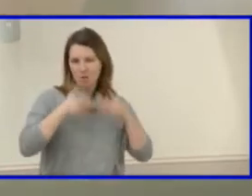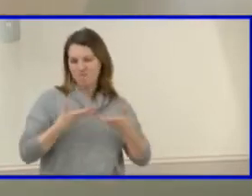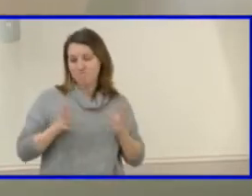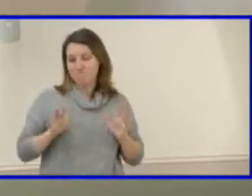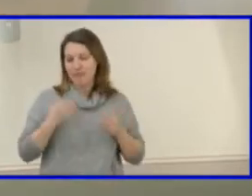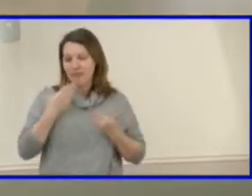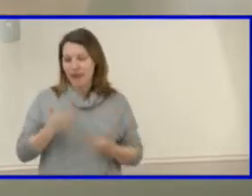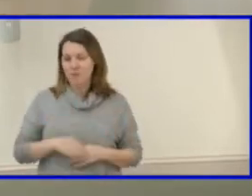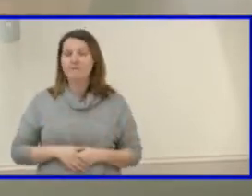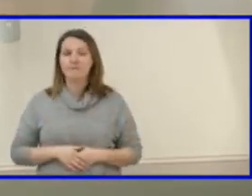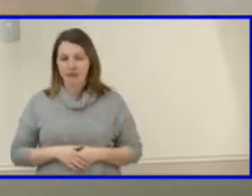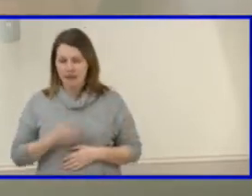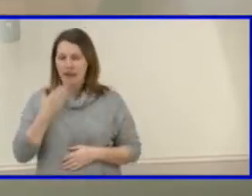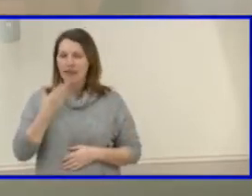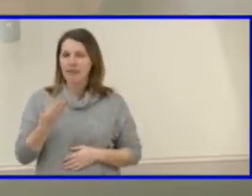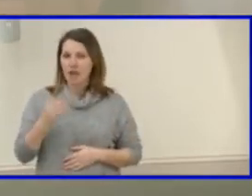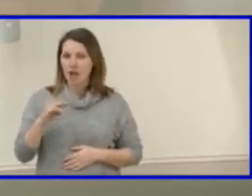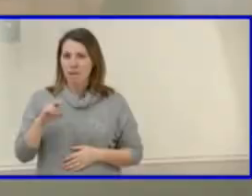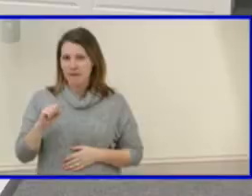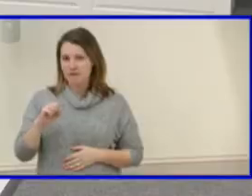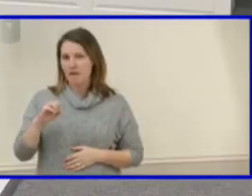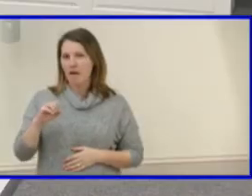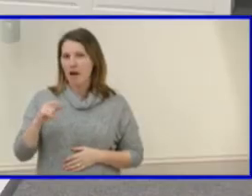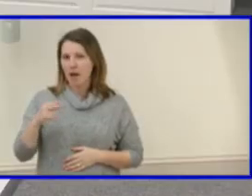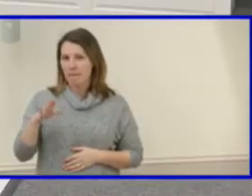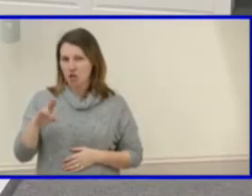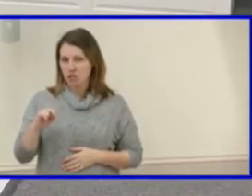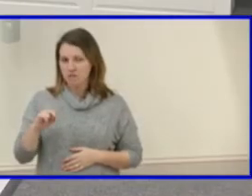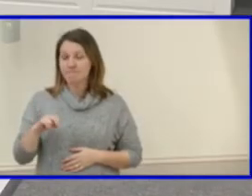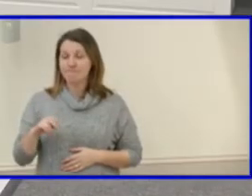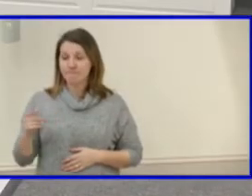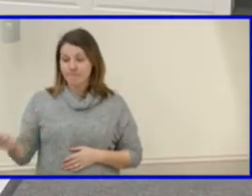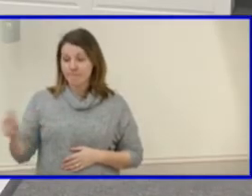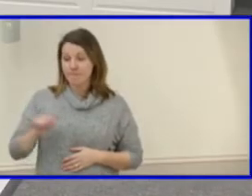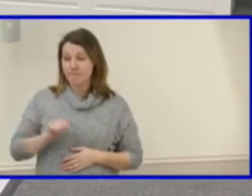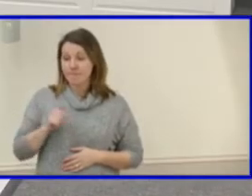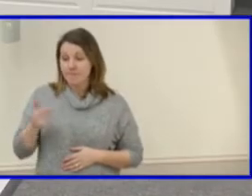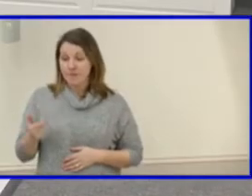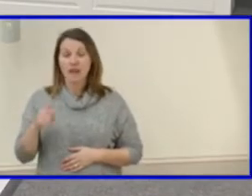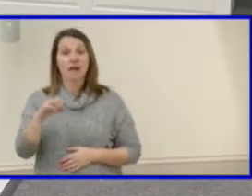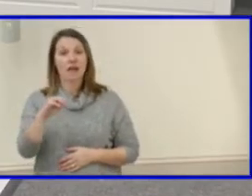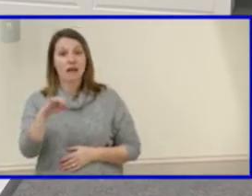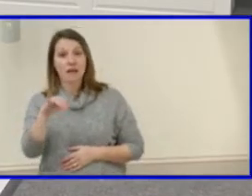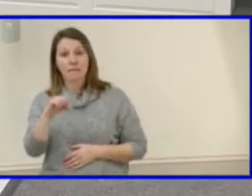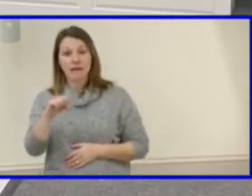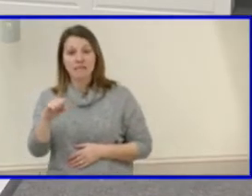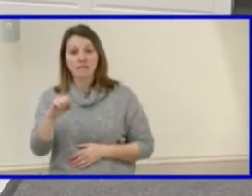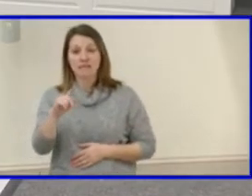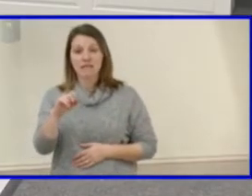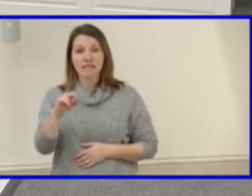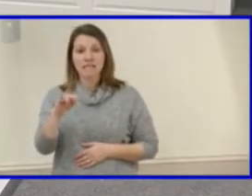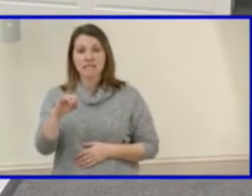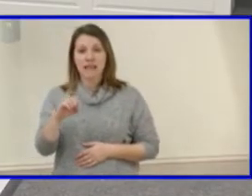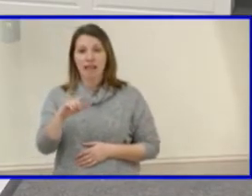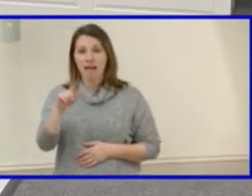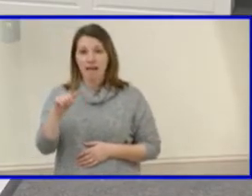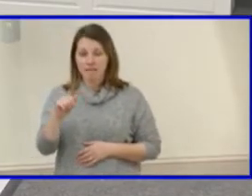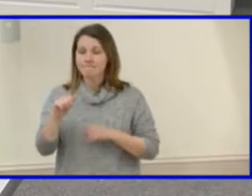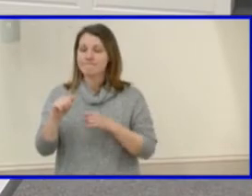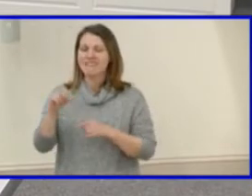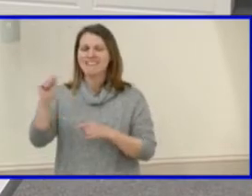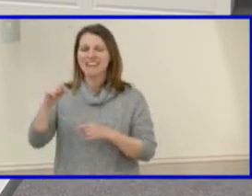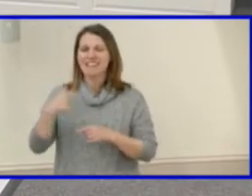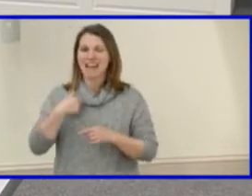you. Thank you, Ms. Ogburn. Ms. Concella? Yes. Having sat on the steering committee since 2018,